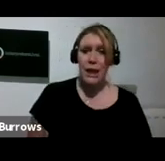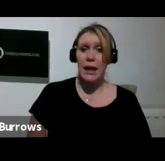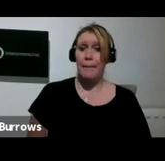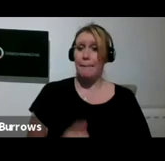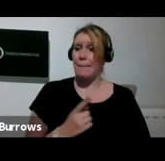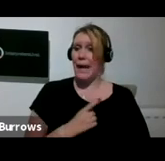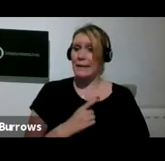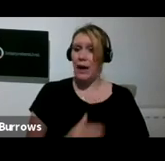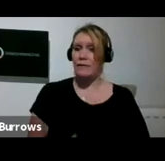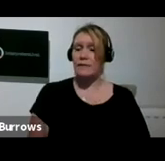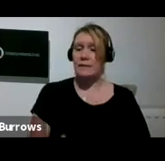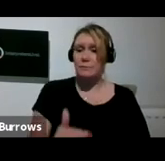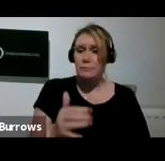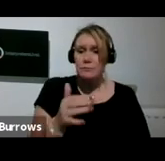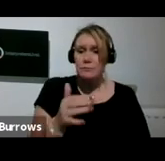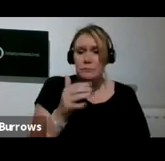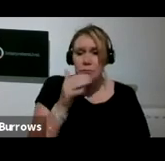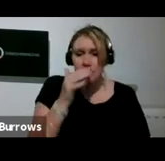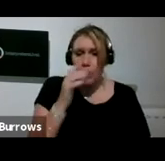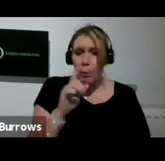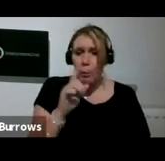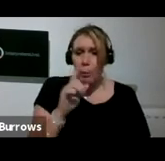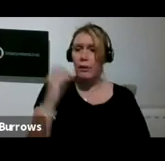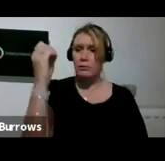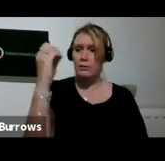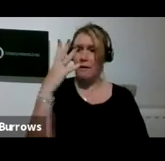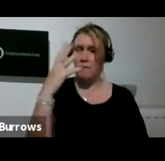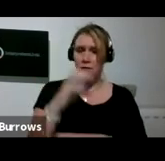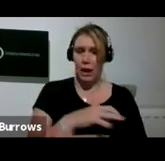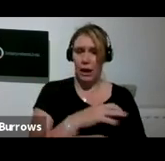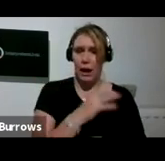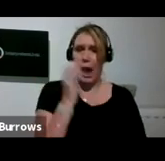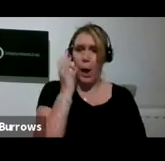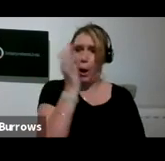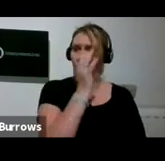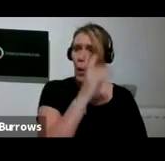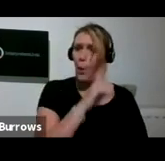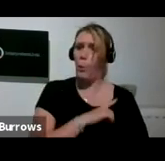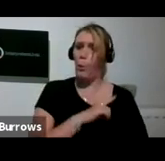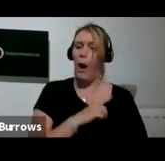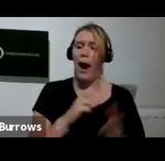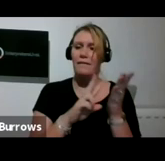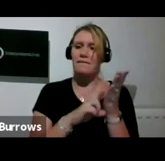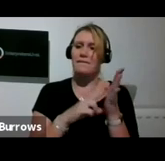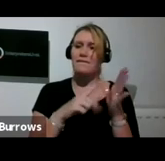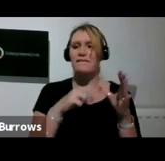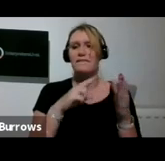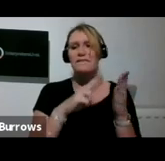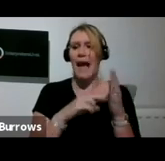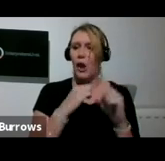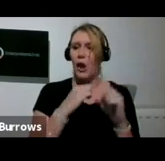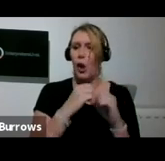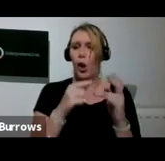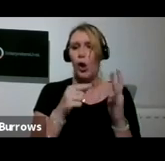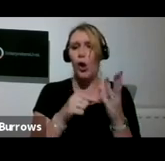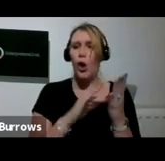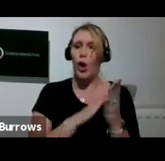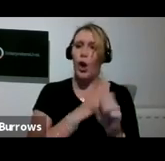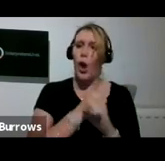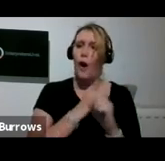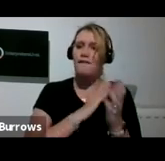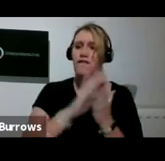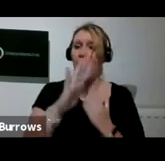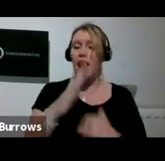I grew some sunflowers last year in the garden, because, of course, Van Gogh loved sunflowers. Yellow is the colour of hope,